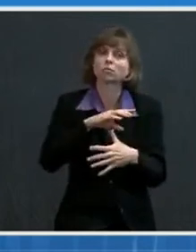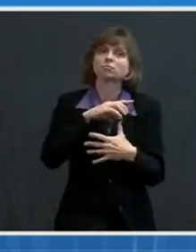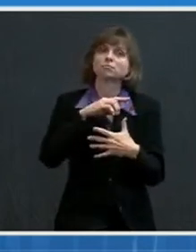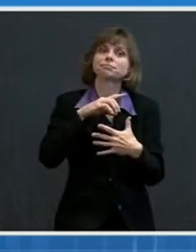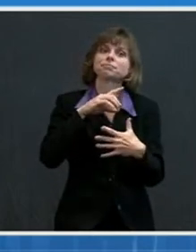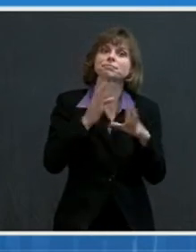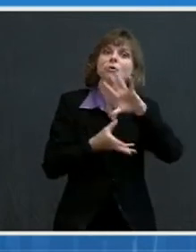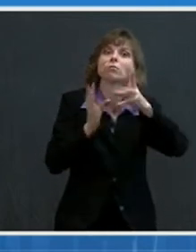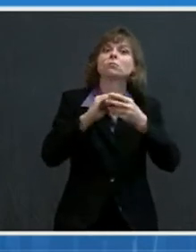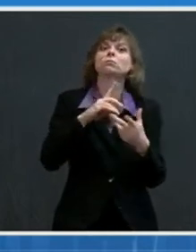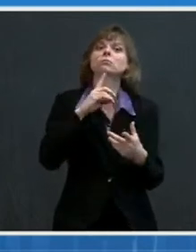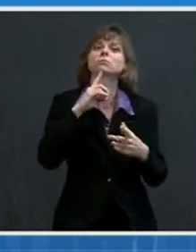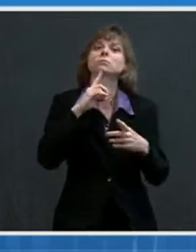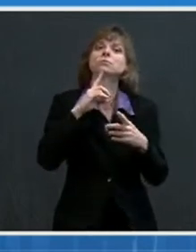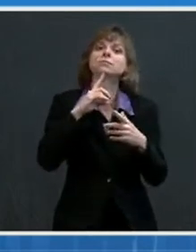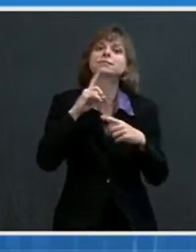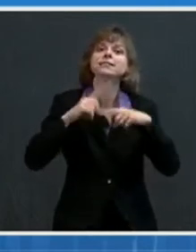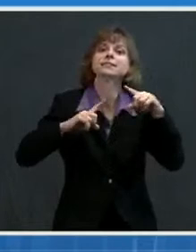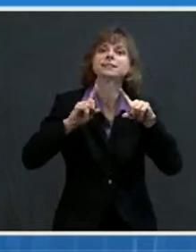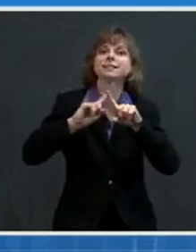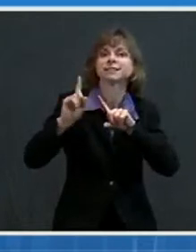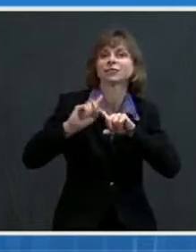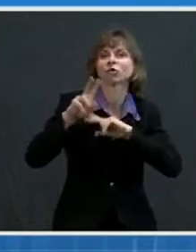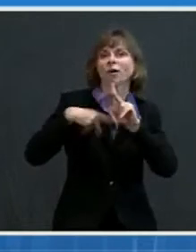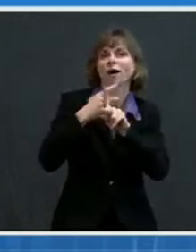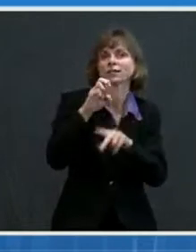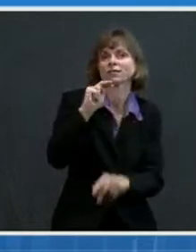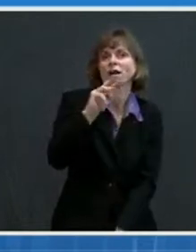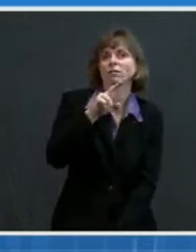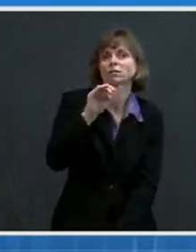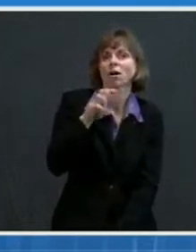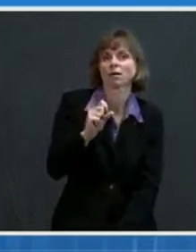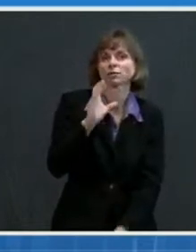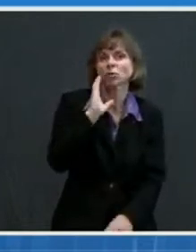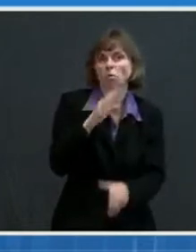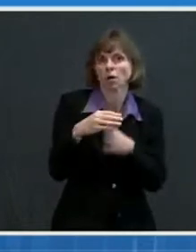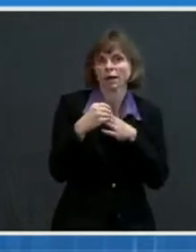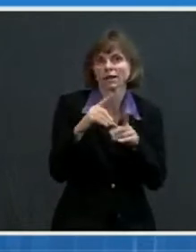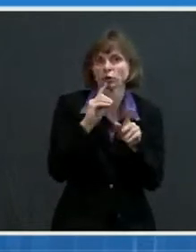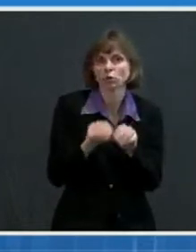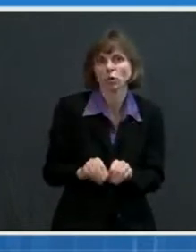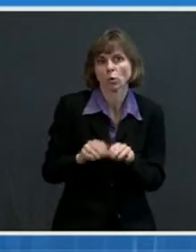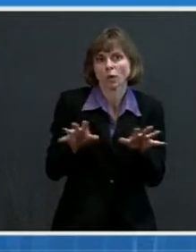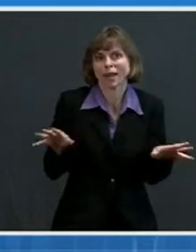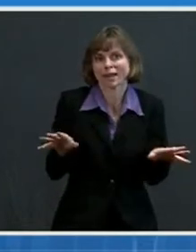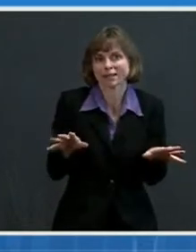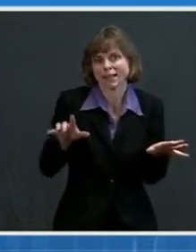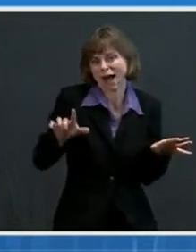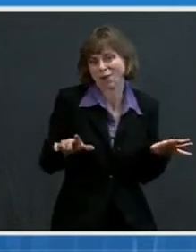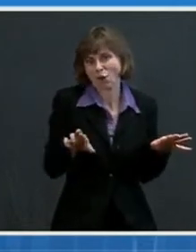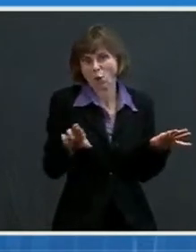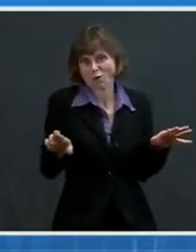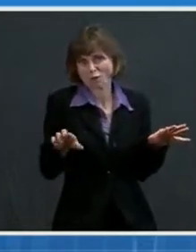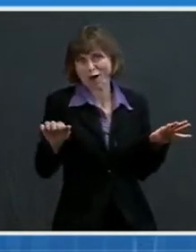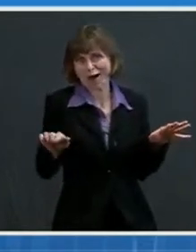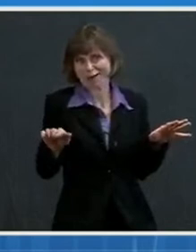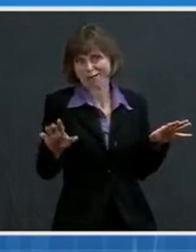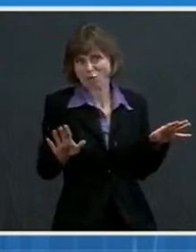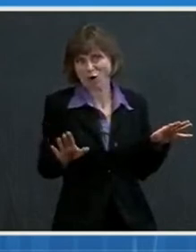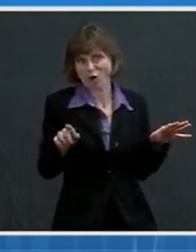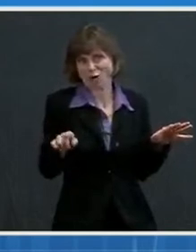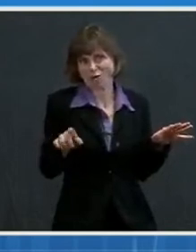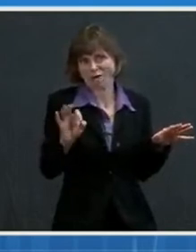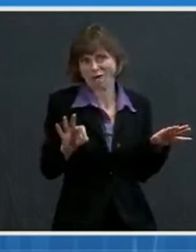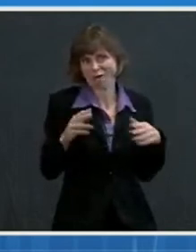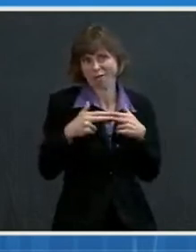enzymes which ultimately lead to the virion release on the lower right-hand part of the